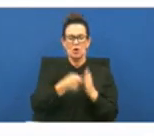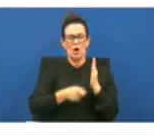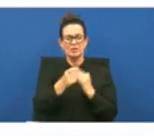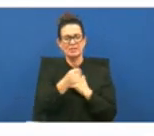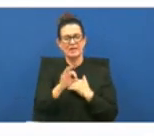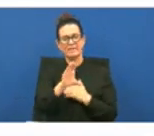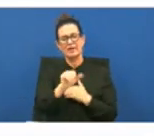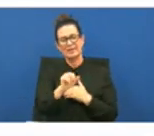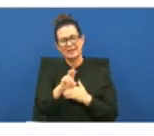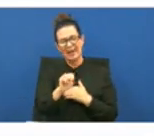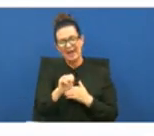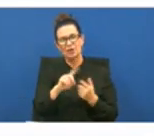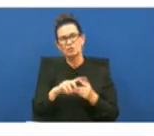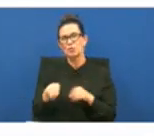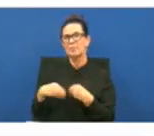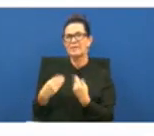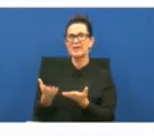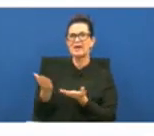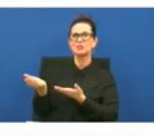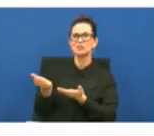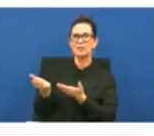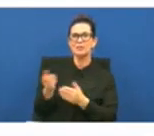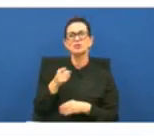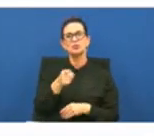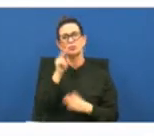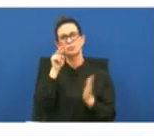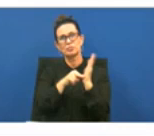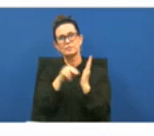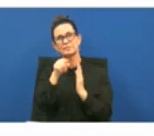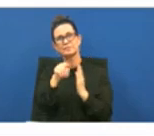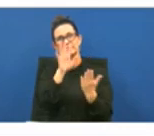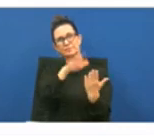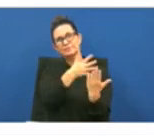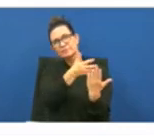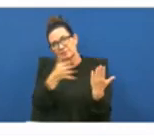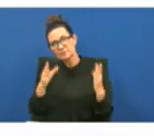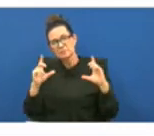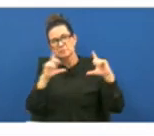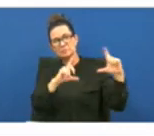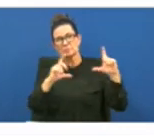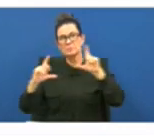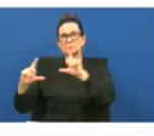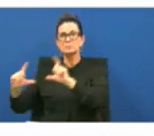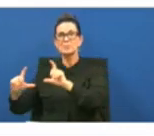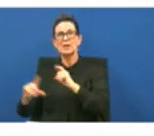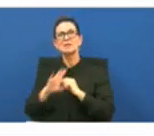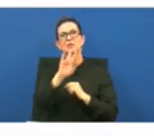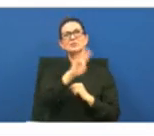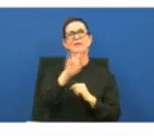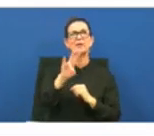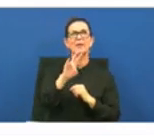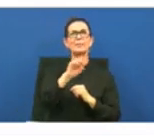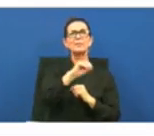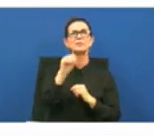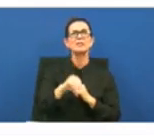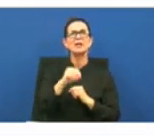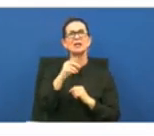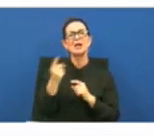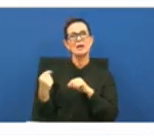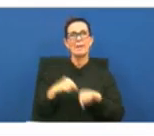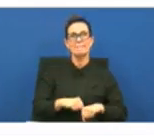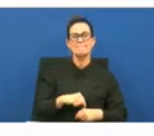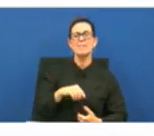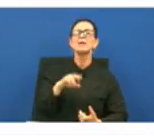provide these services so when we look at this chart and we look at the funding source 77 of the recipients that come to the bridge center are medicaid